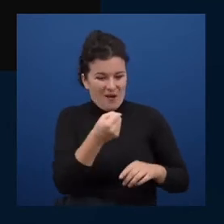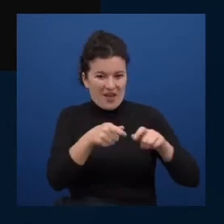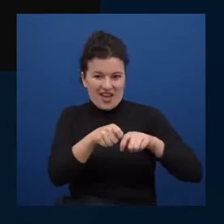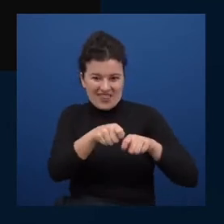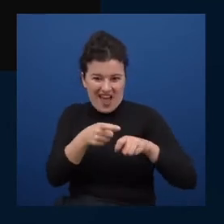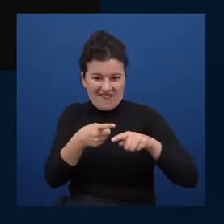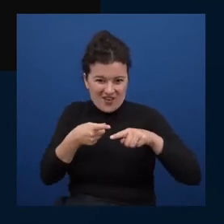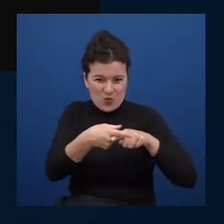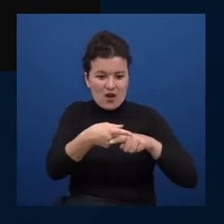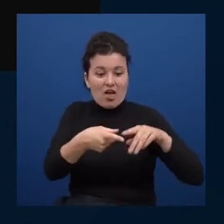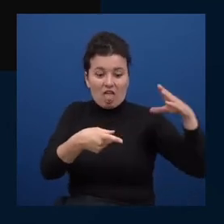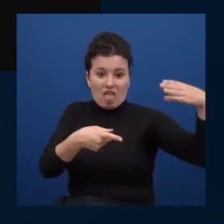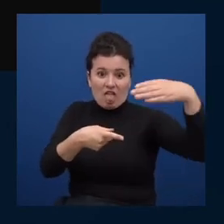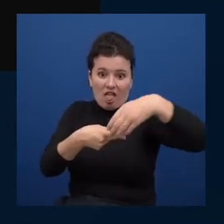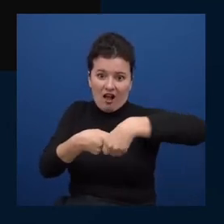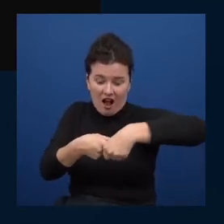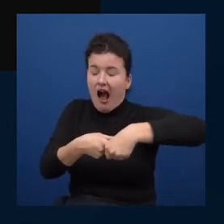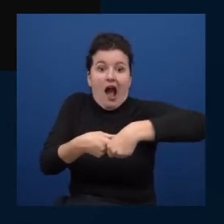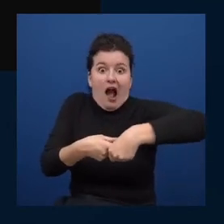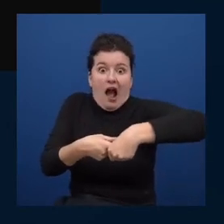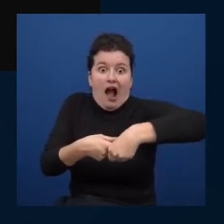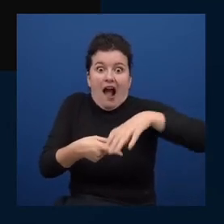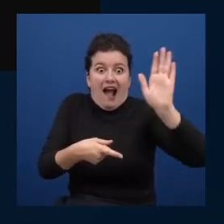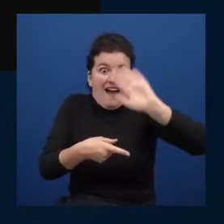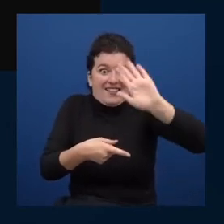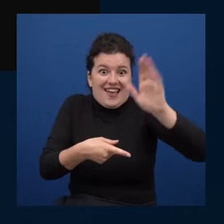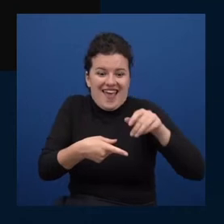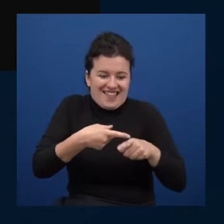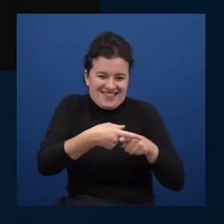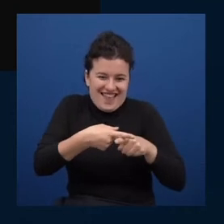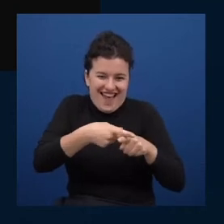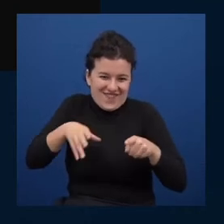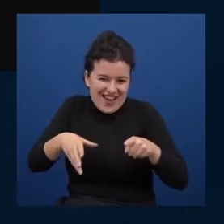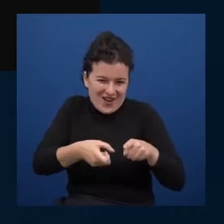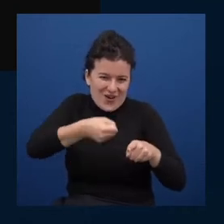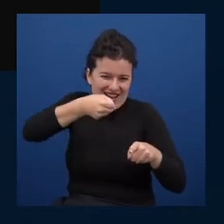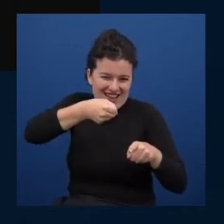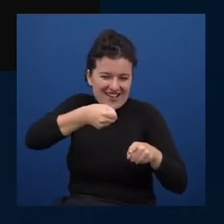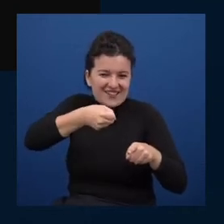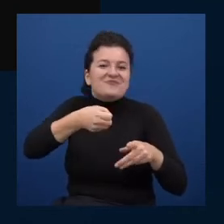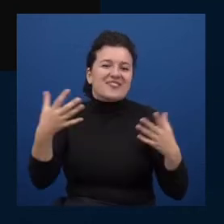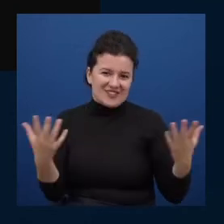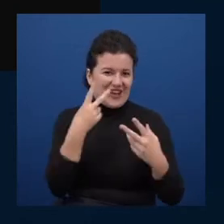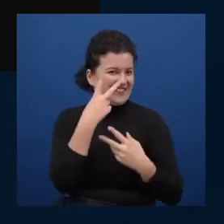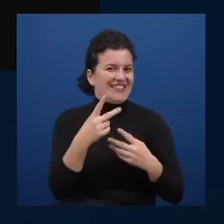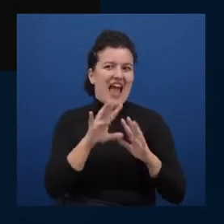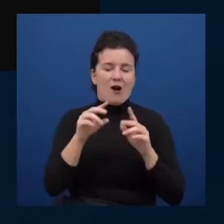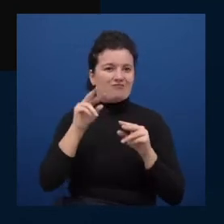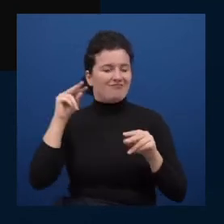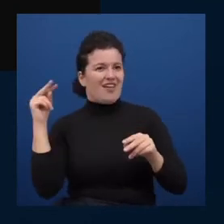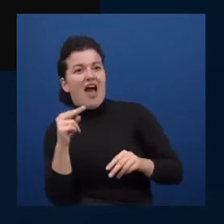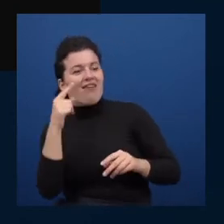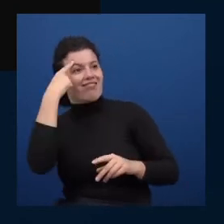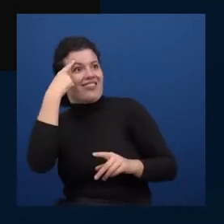you see some faces turn wide like oh wait this is going the wrong way like this is not what I had anticipated